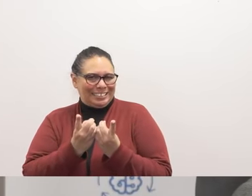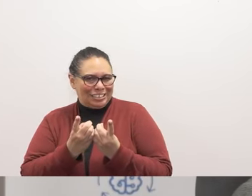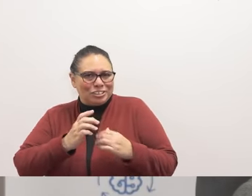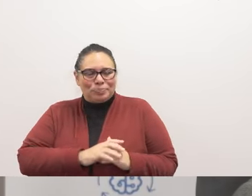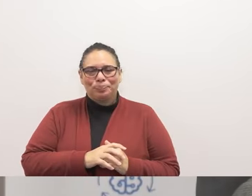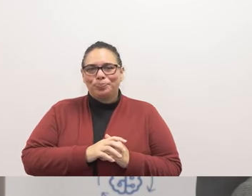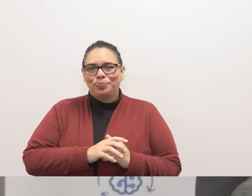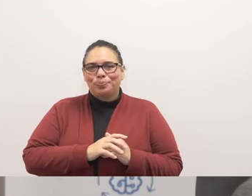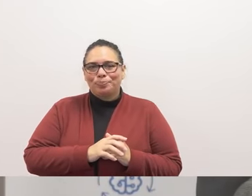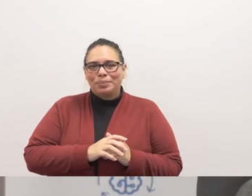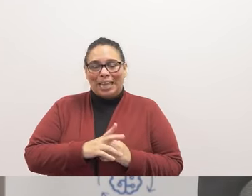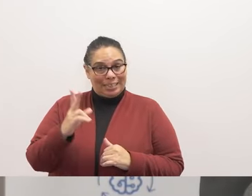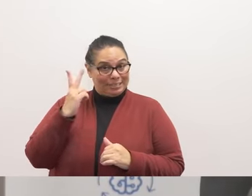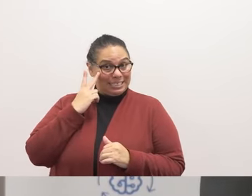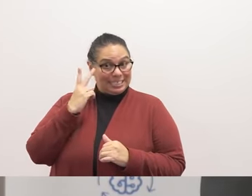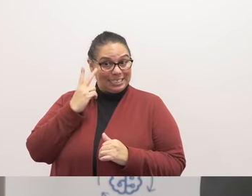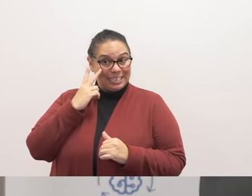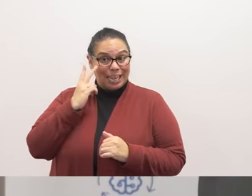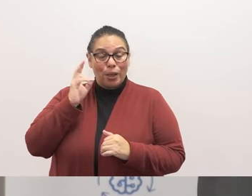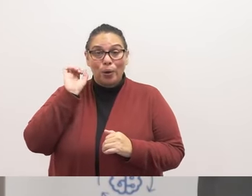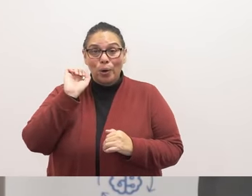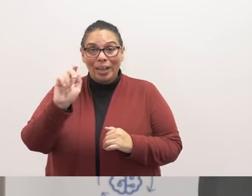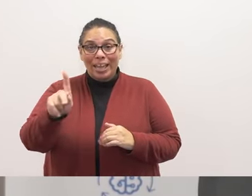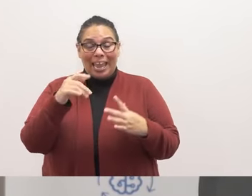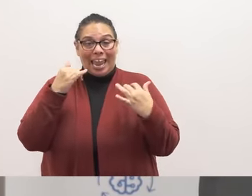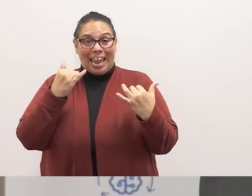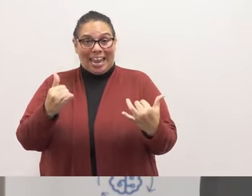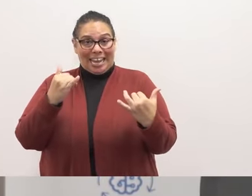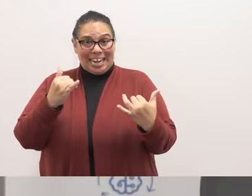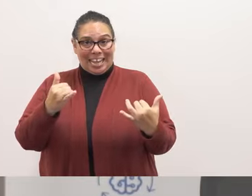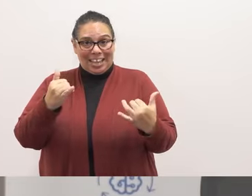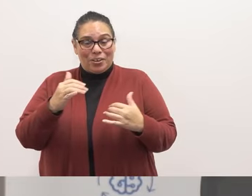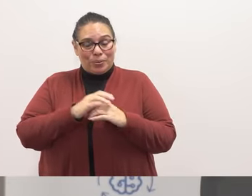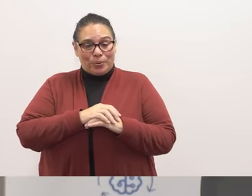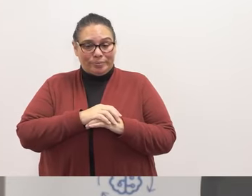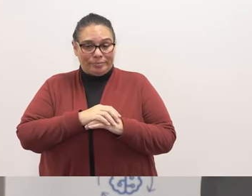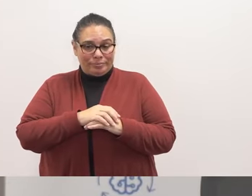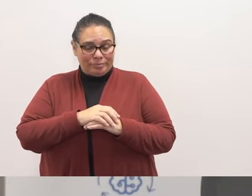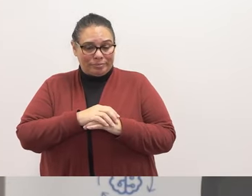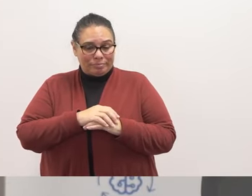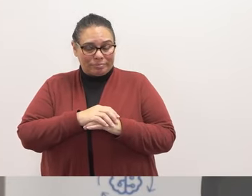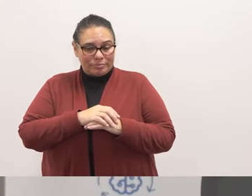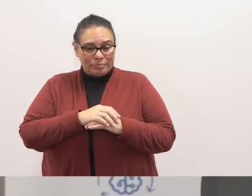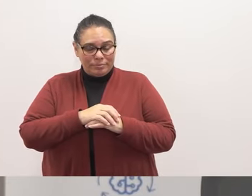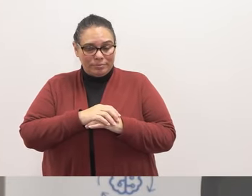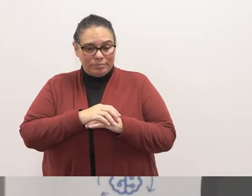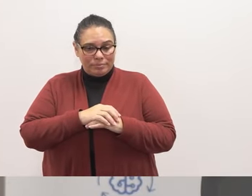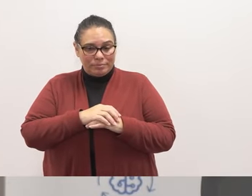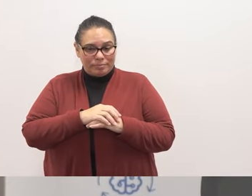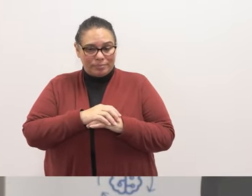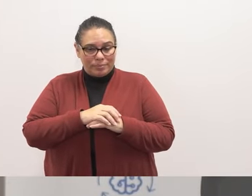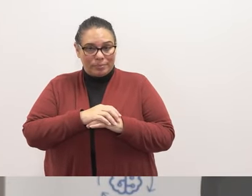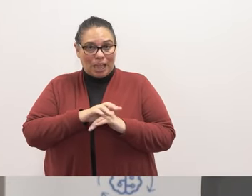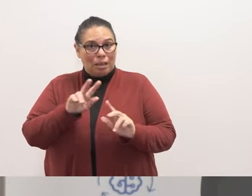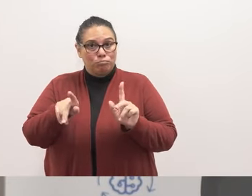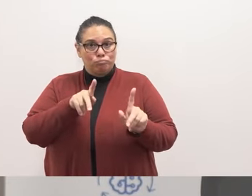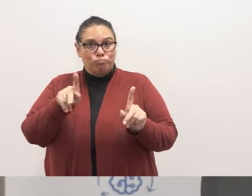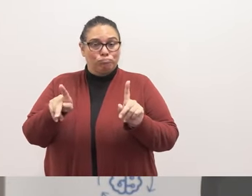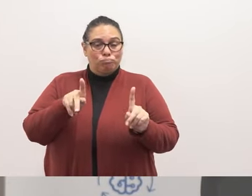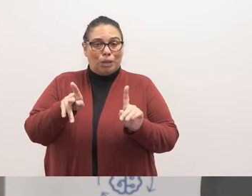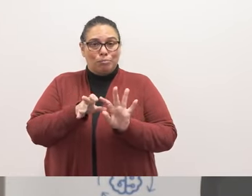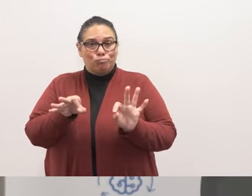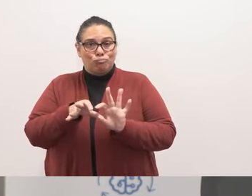Let's see. Okay, now we are at public testimony,